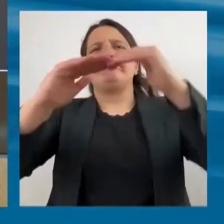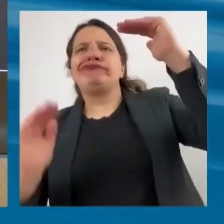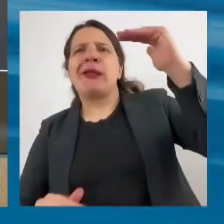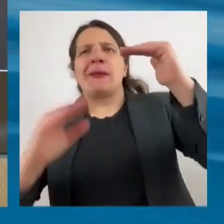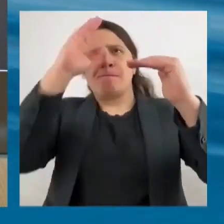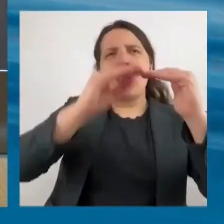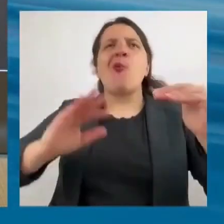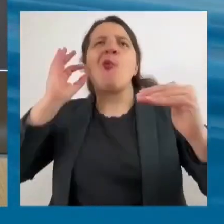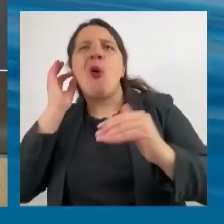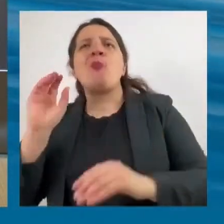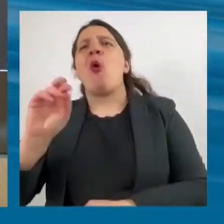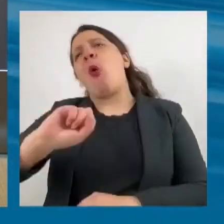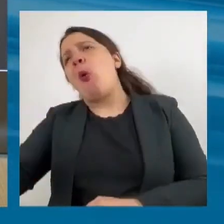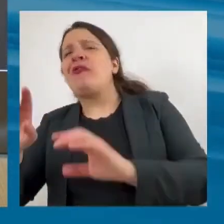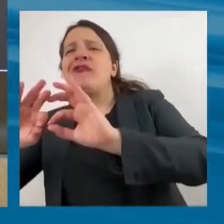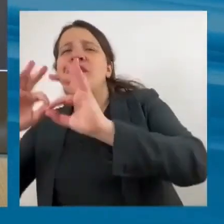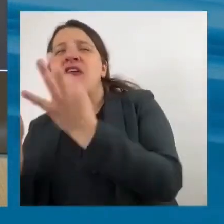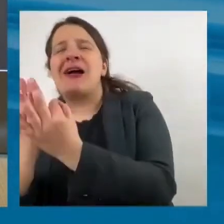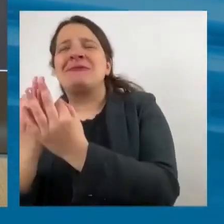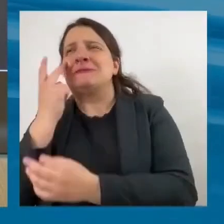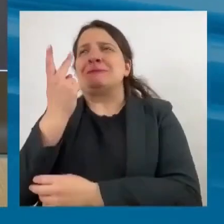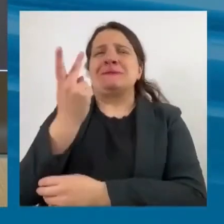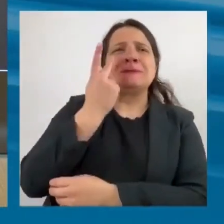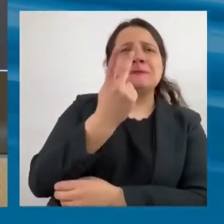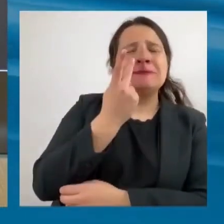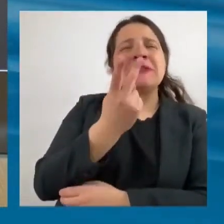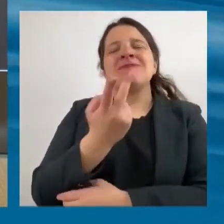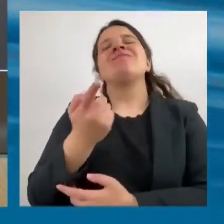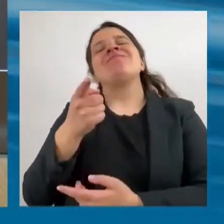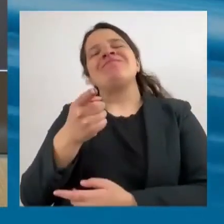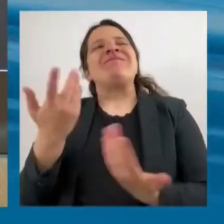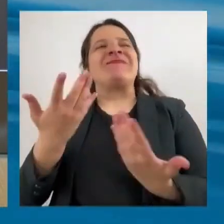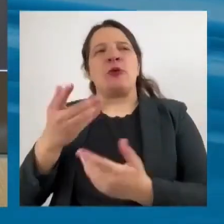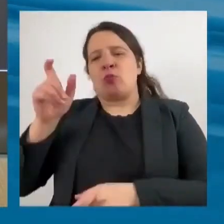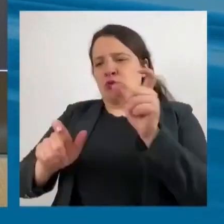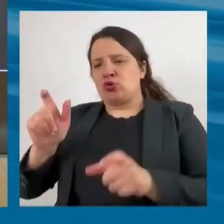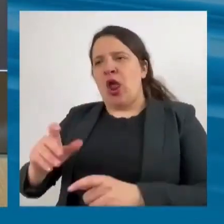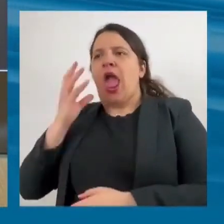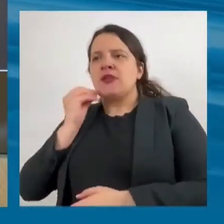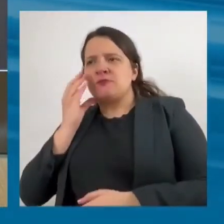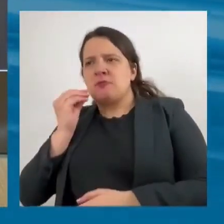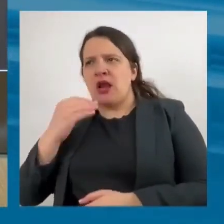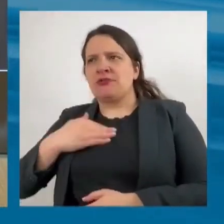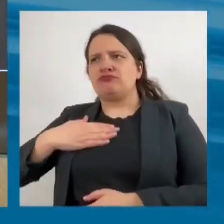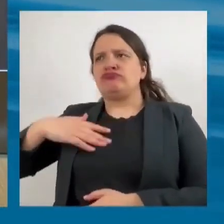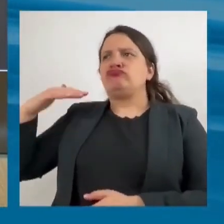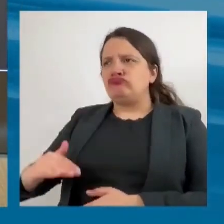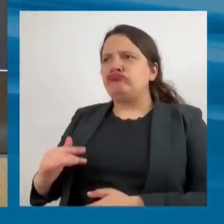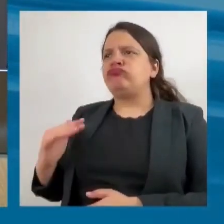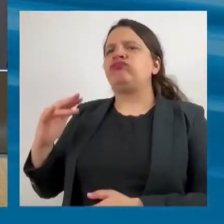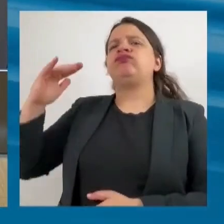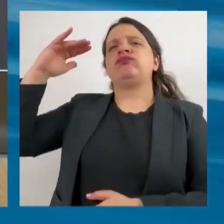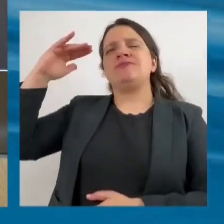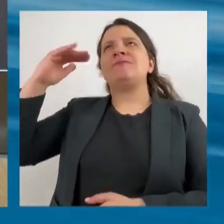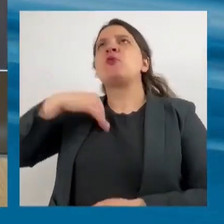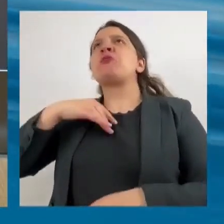values and behaviors that were given to us that we've adopted, we've inculcated, that we need to change. So that